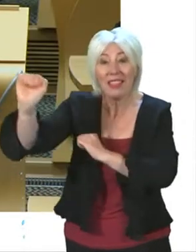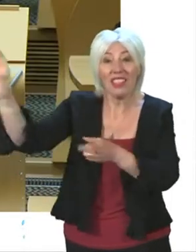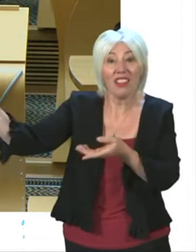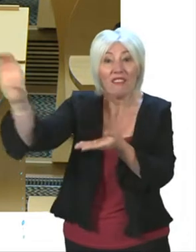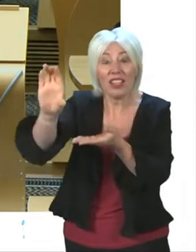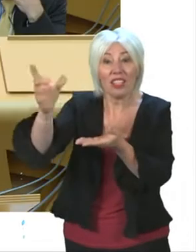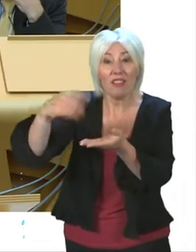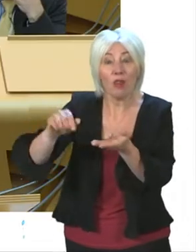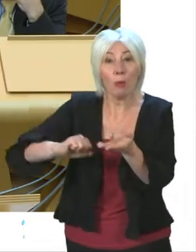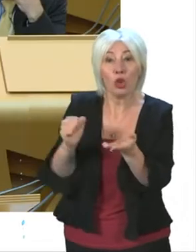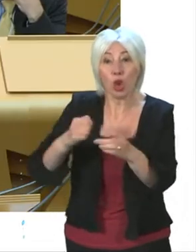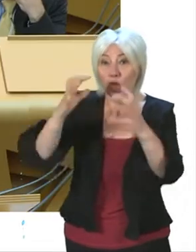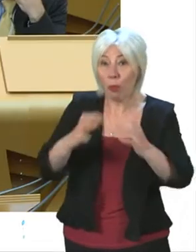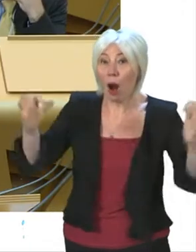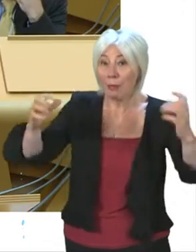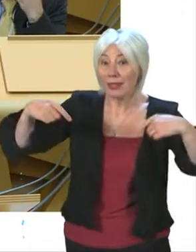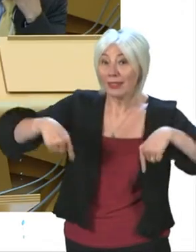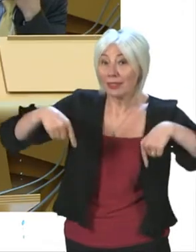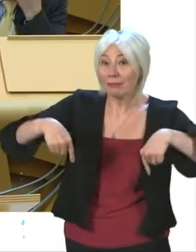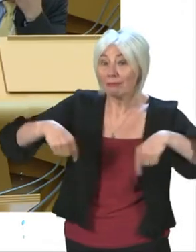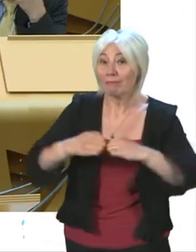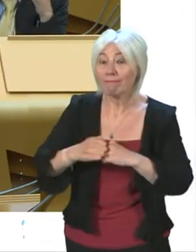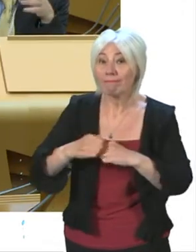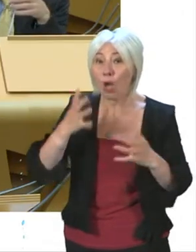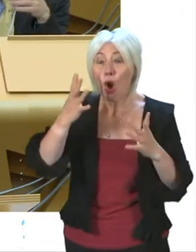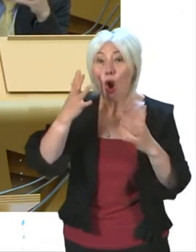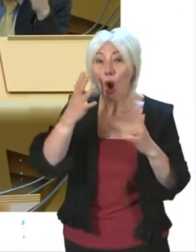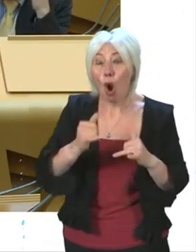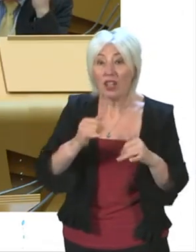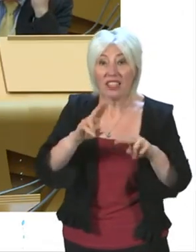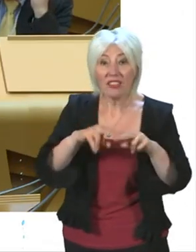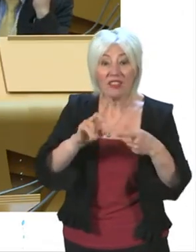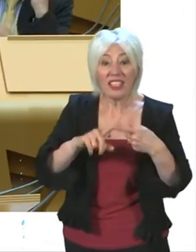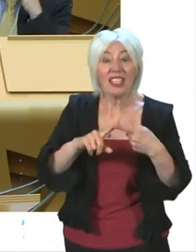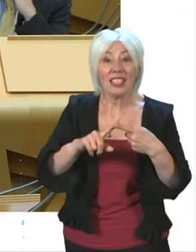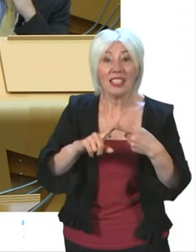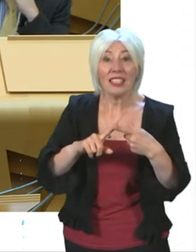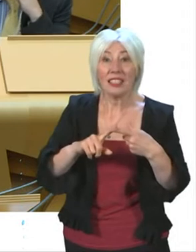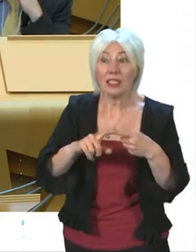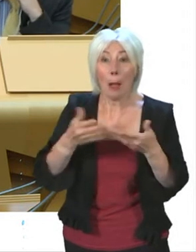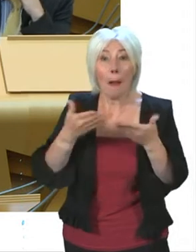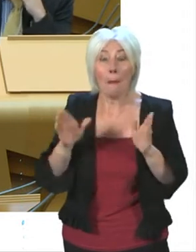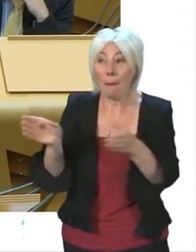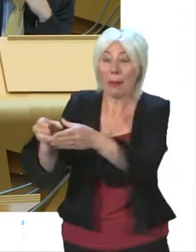through the Scottish Parliament. And the audit fees that public bodies pay for it.